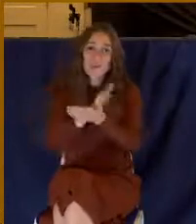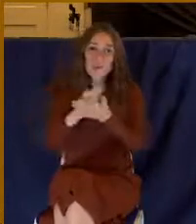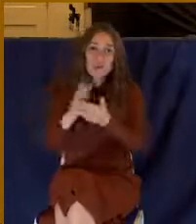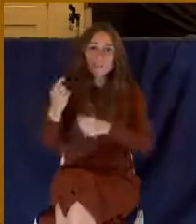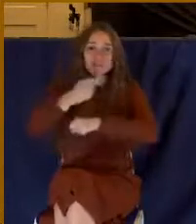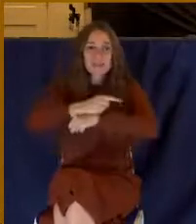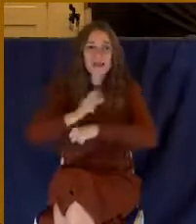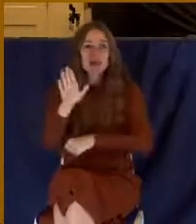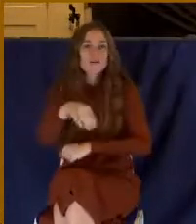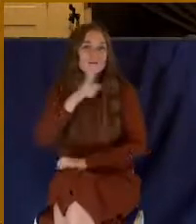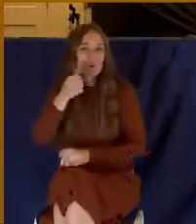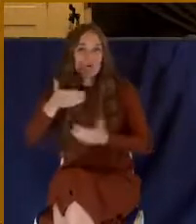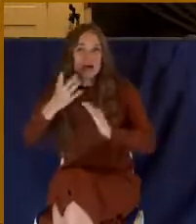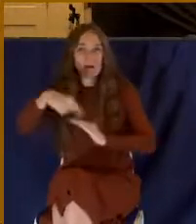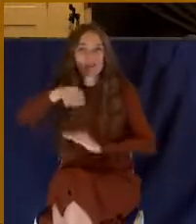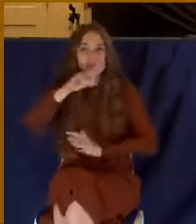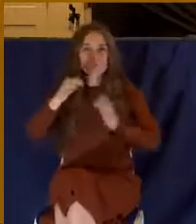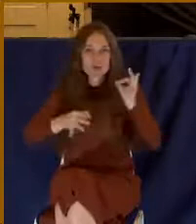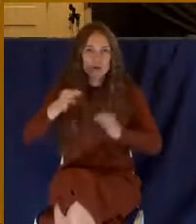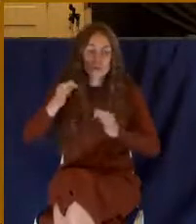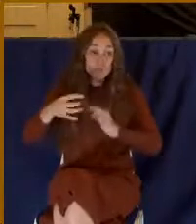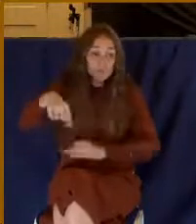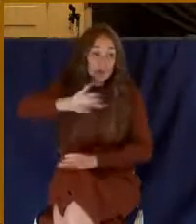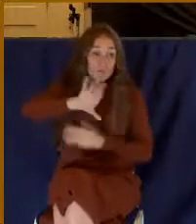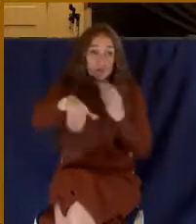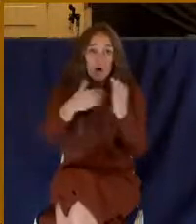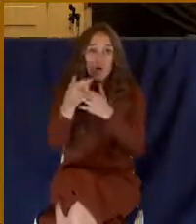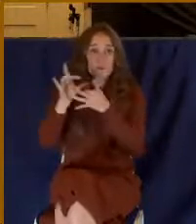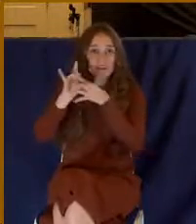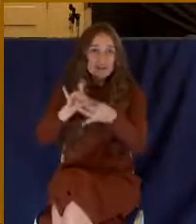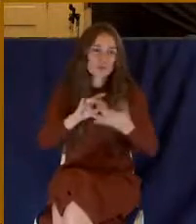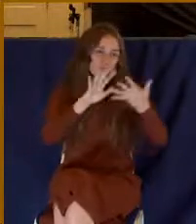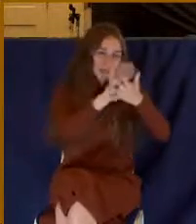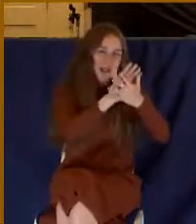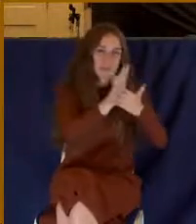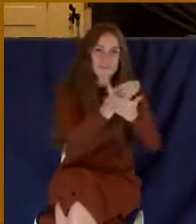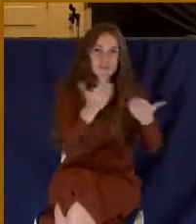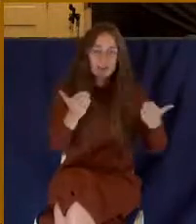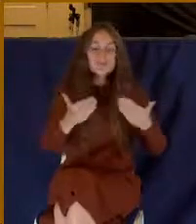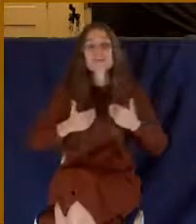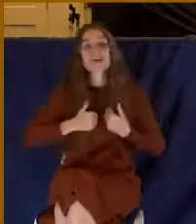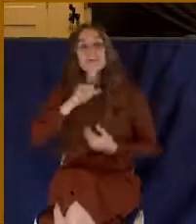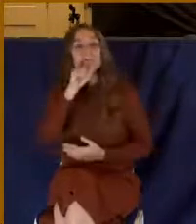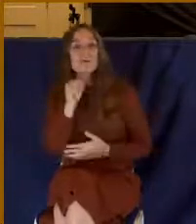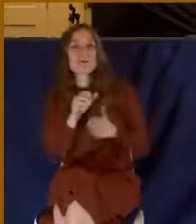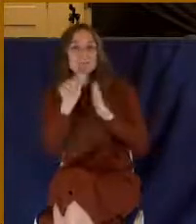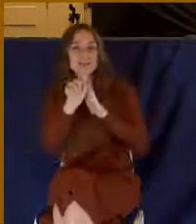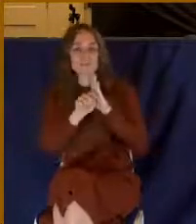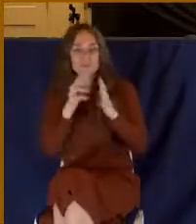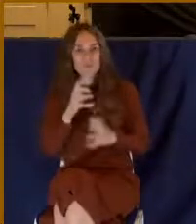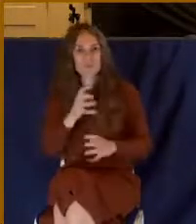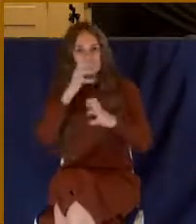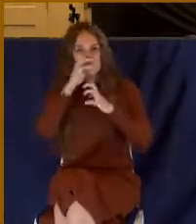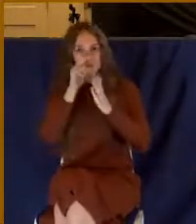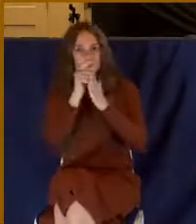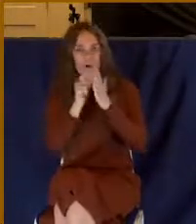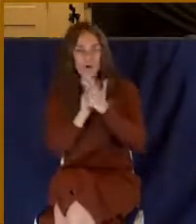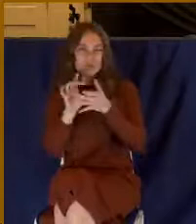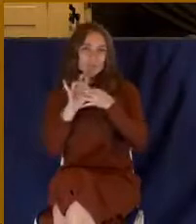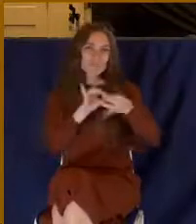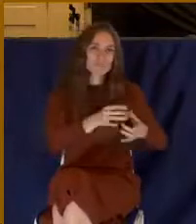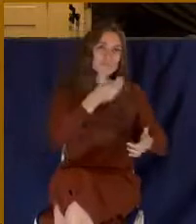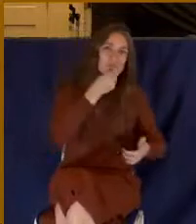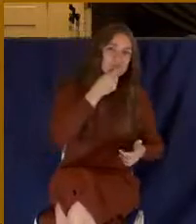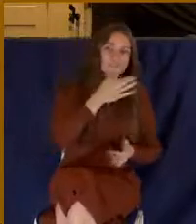And Paul's referring here to the Old Testament dietary laws. There were strict laws in the Old Testament with regard to food and drink and all of that.